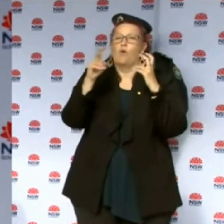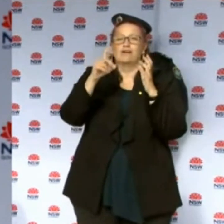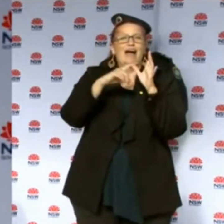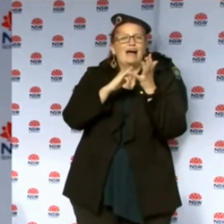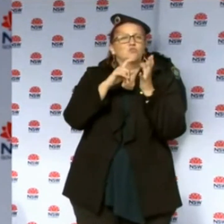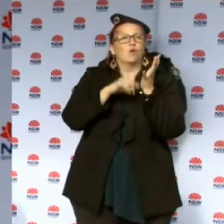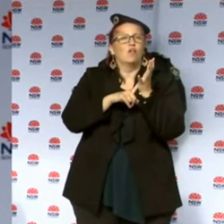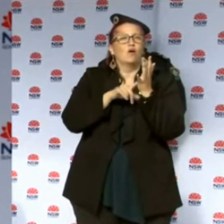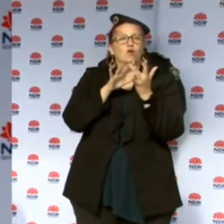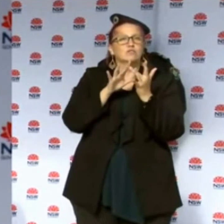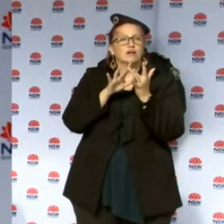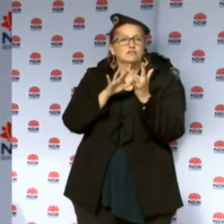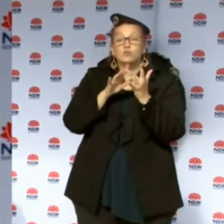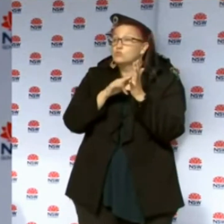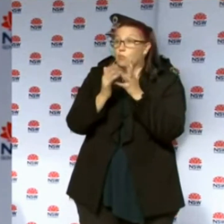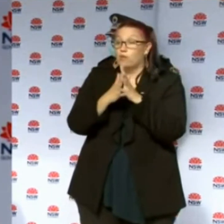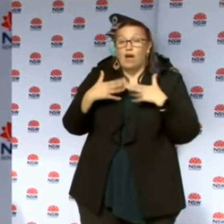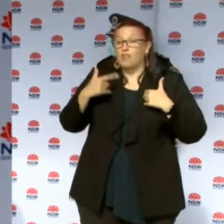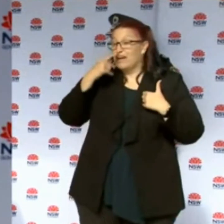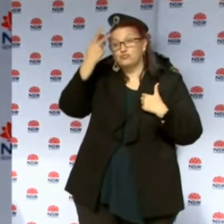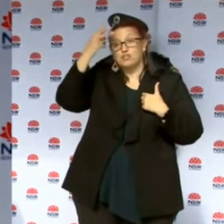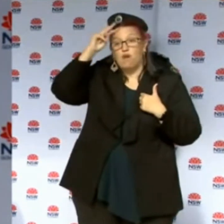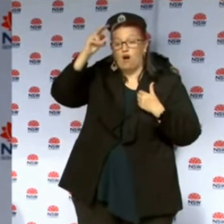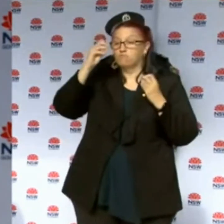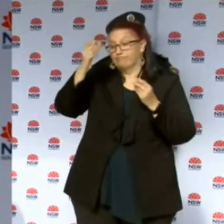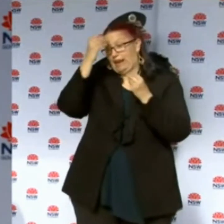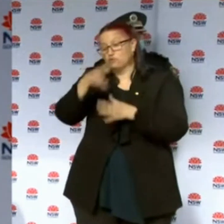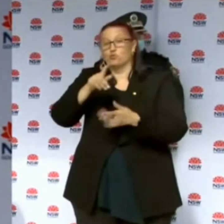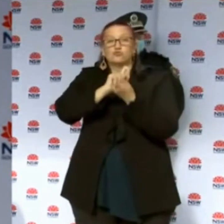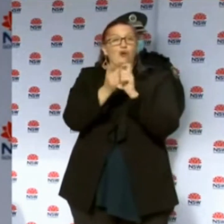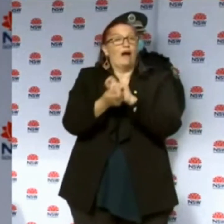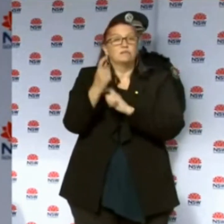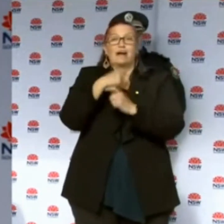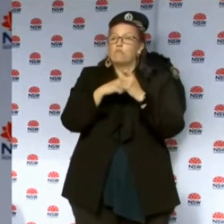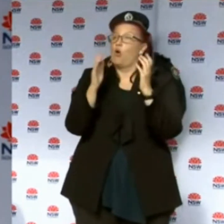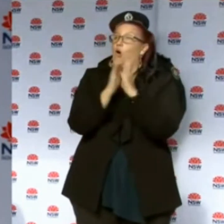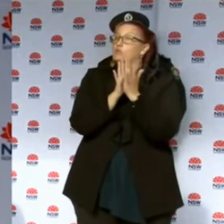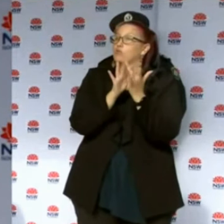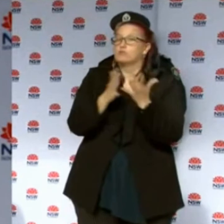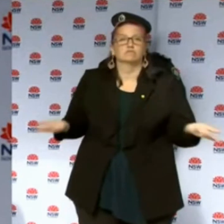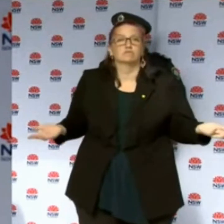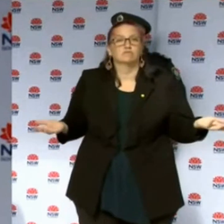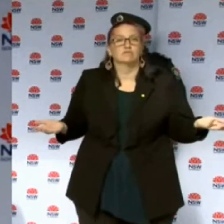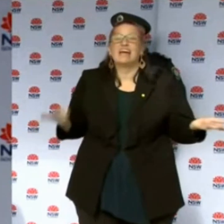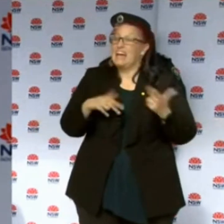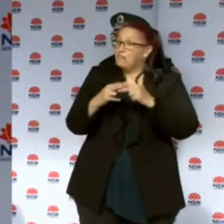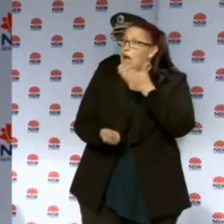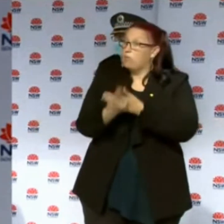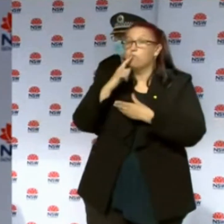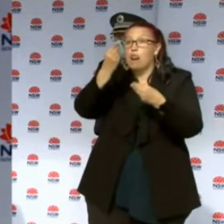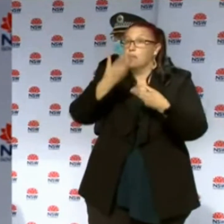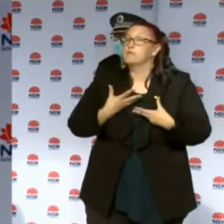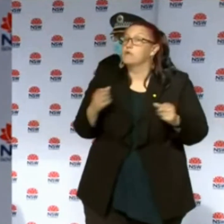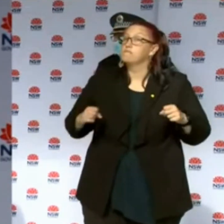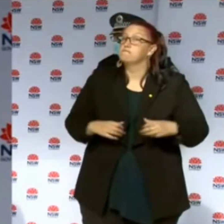health to reassess at any stage. If they get another case, or they deem a casual contact is now a close contact, will I fall into that category?